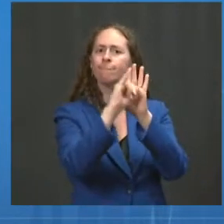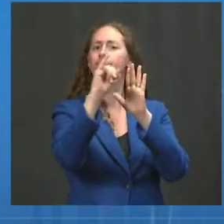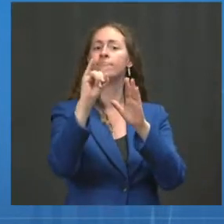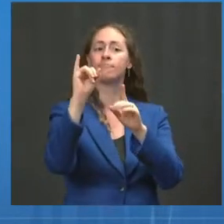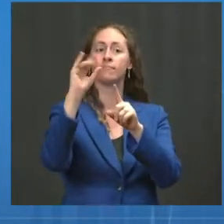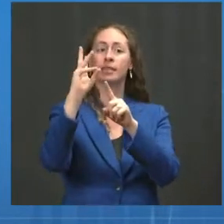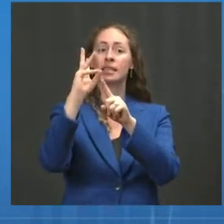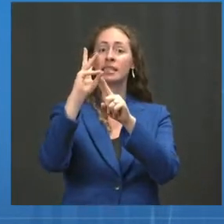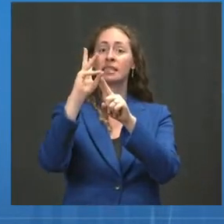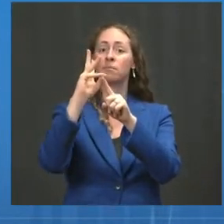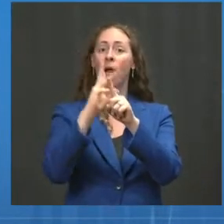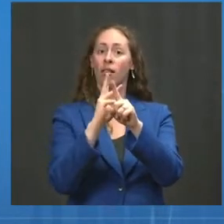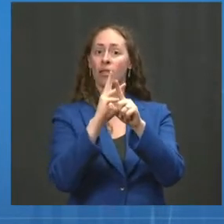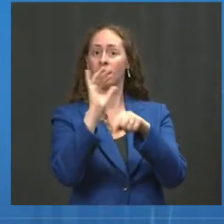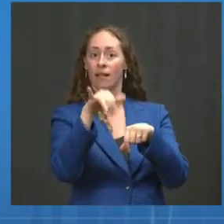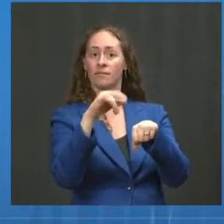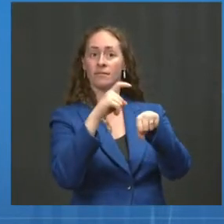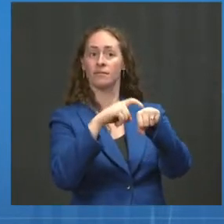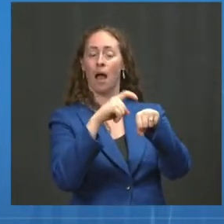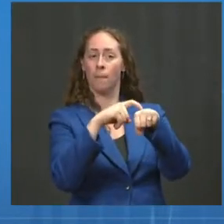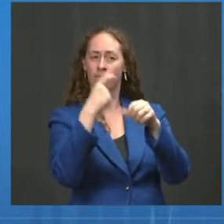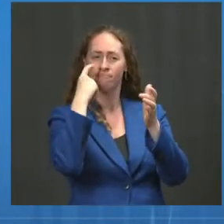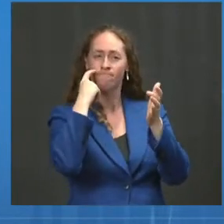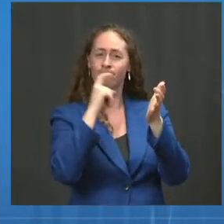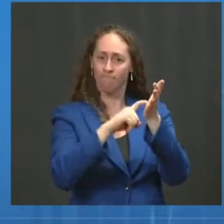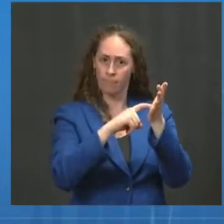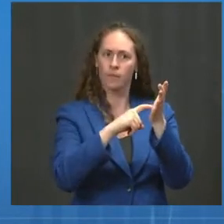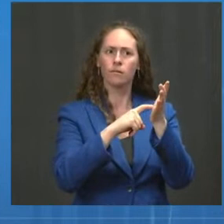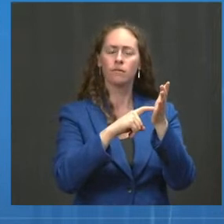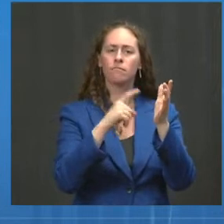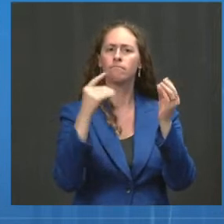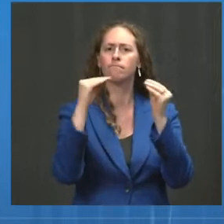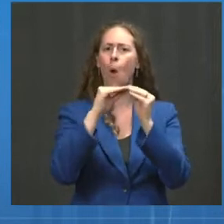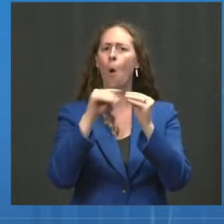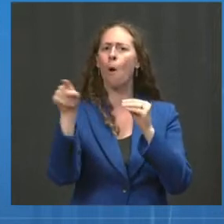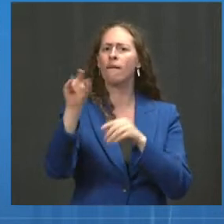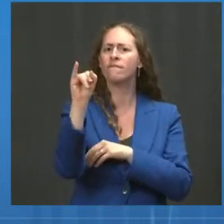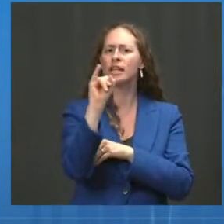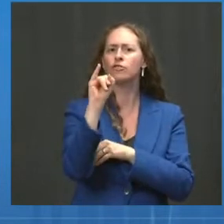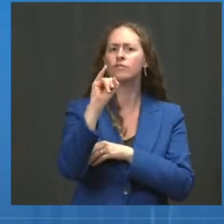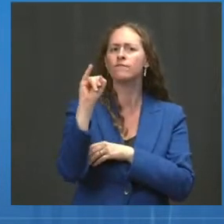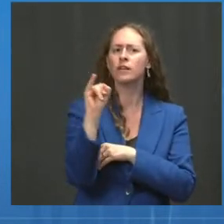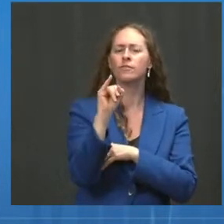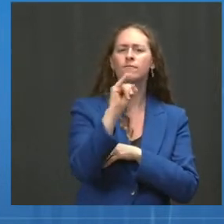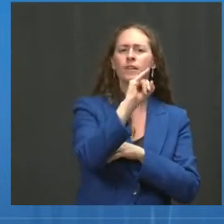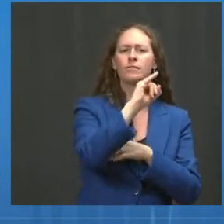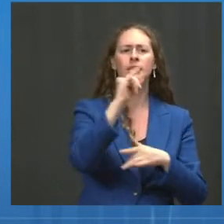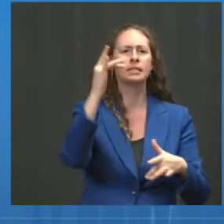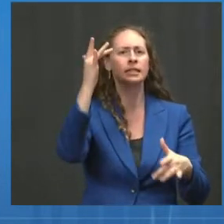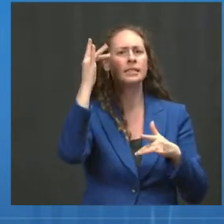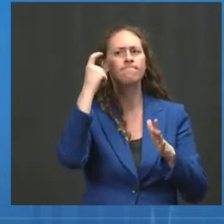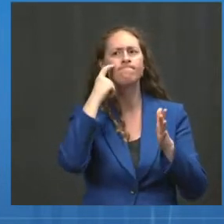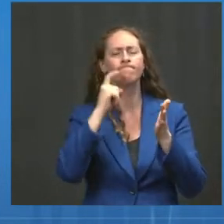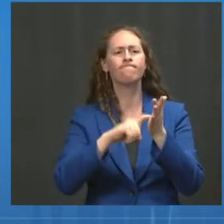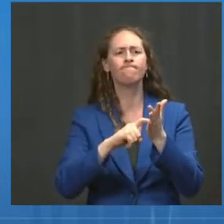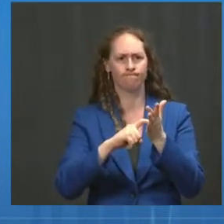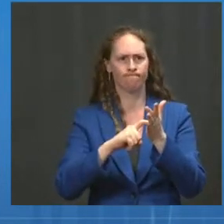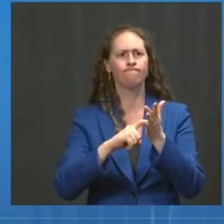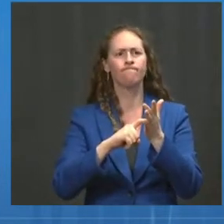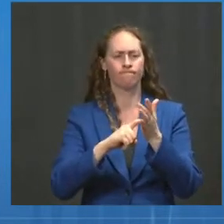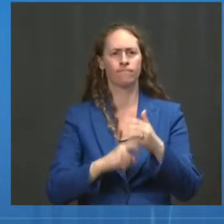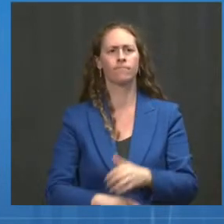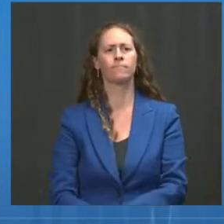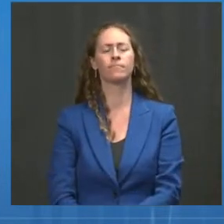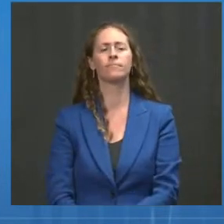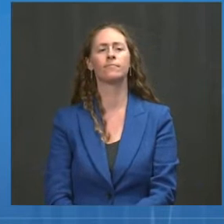in mild to moderate infection. But we know that the most important purpose of the vaccine is to keep us out of the hospital